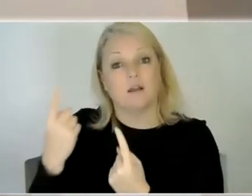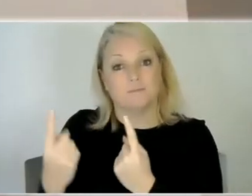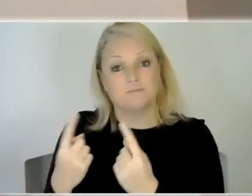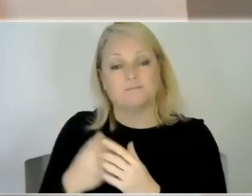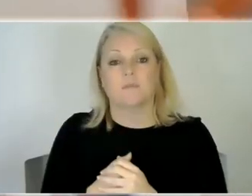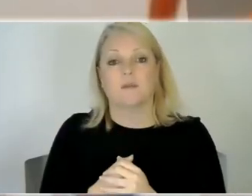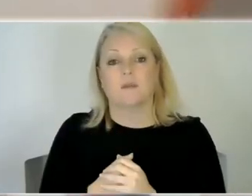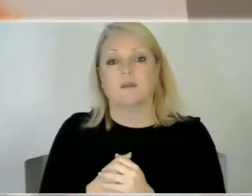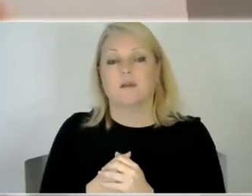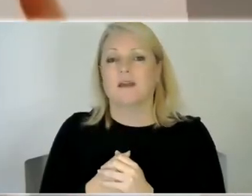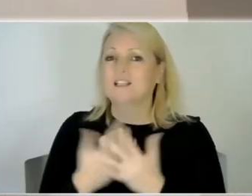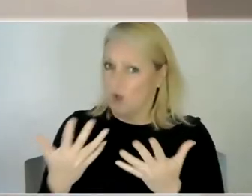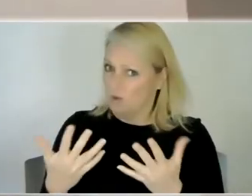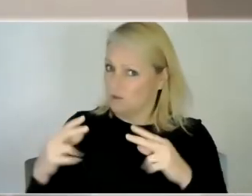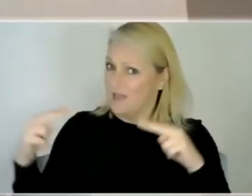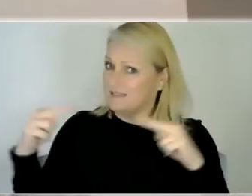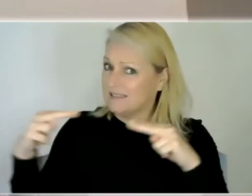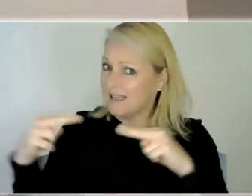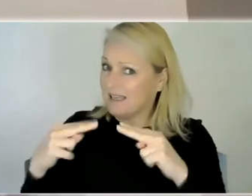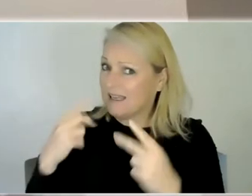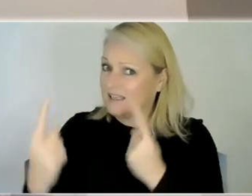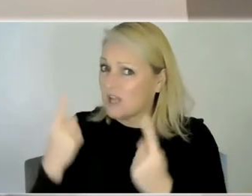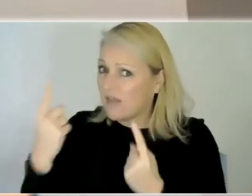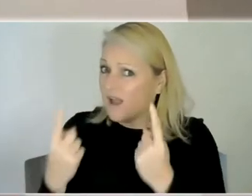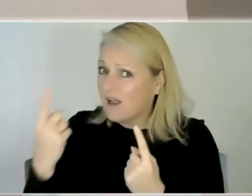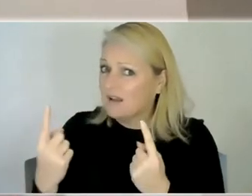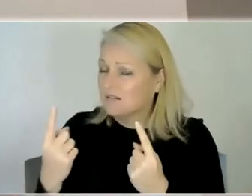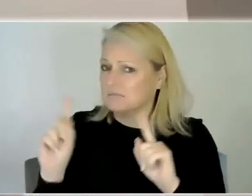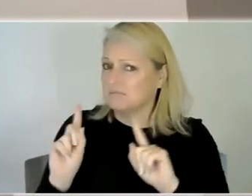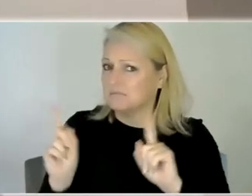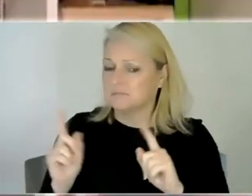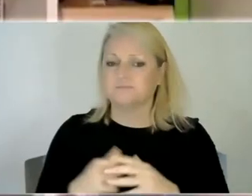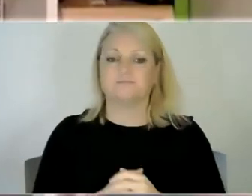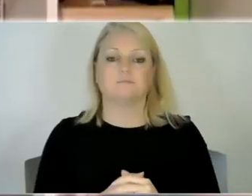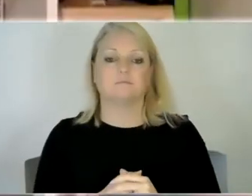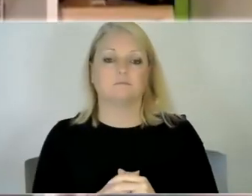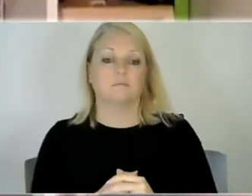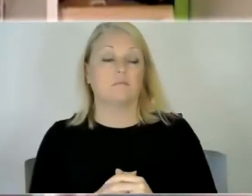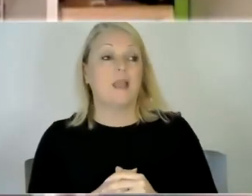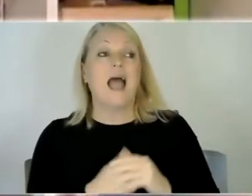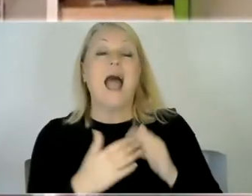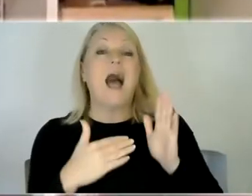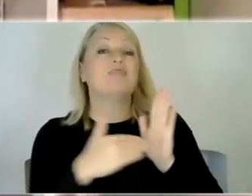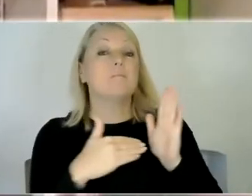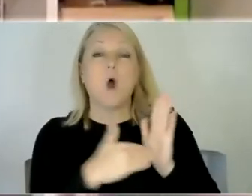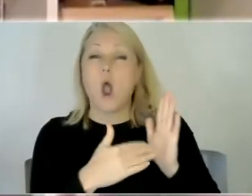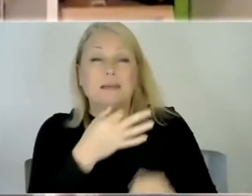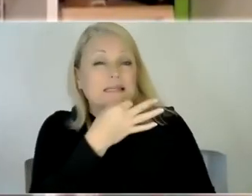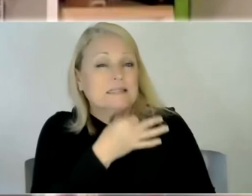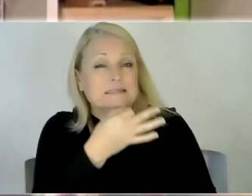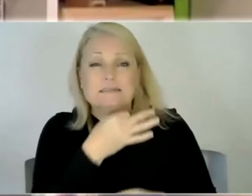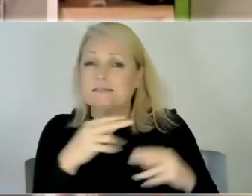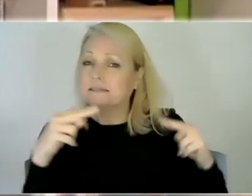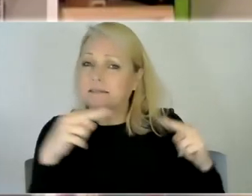and do i get to they still get to spend time with each other i would imagine uh at the moment very little to be honest